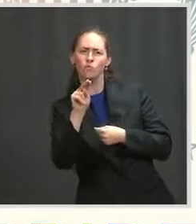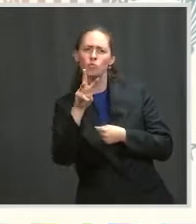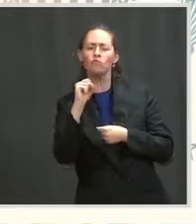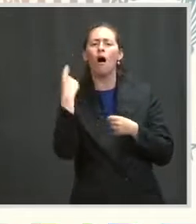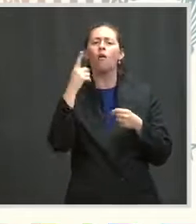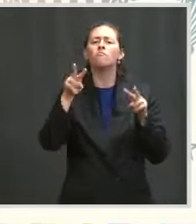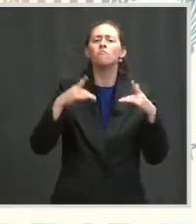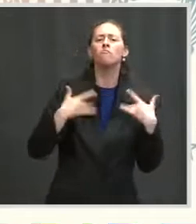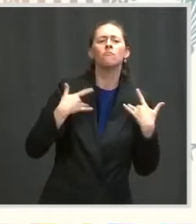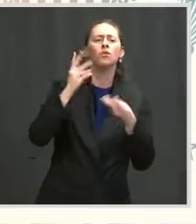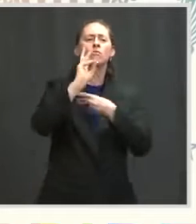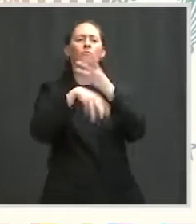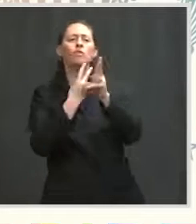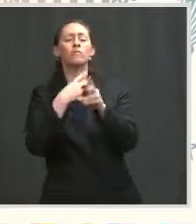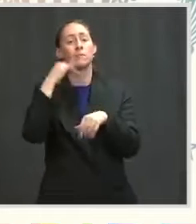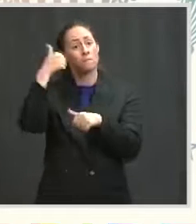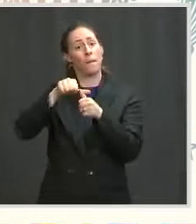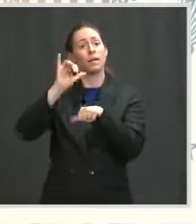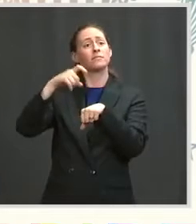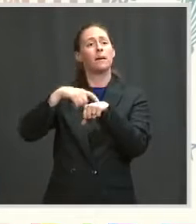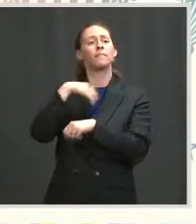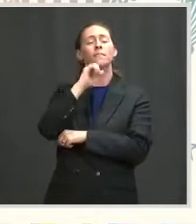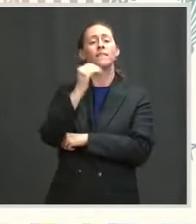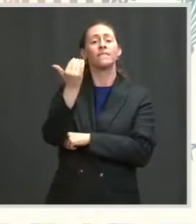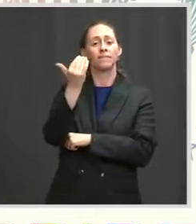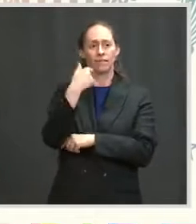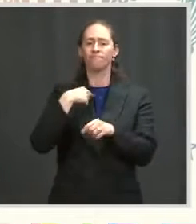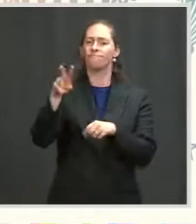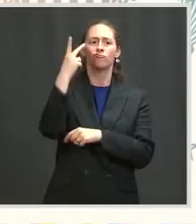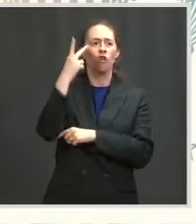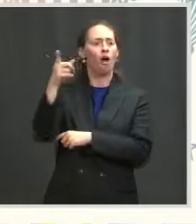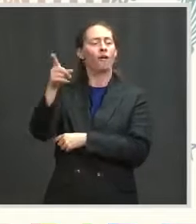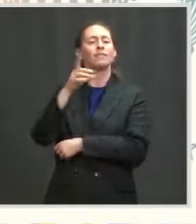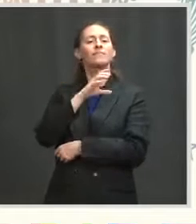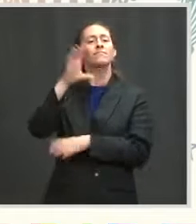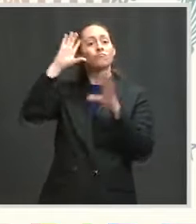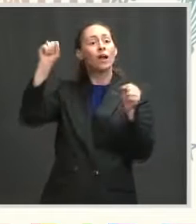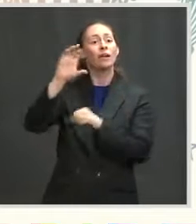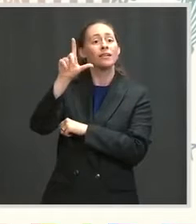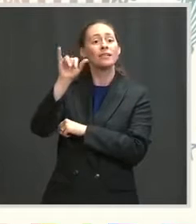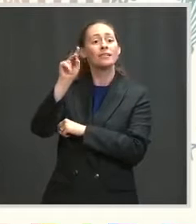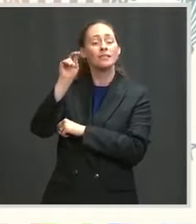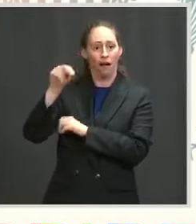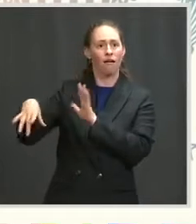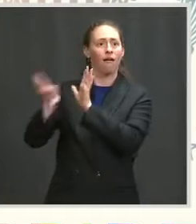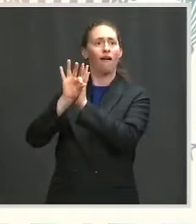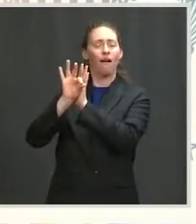and seeing stories about President Clinton's nominee for an ambassadorship who couldn't even get a vote in the Senate because he was gay.